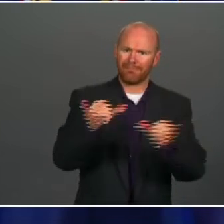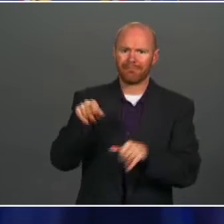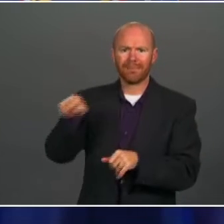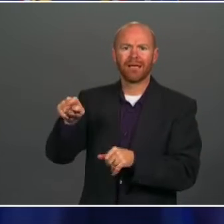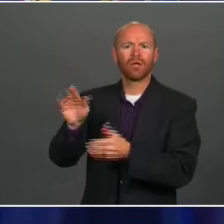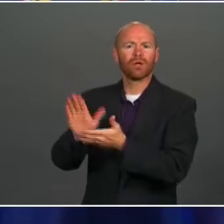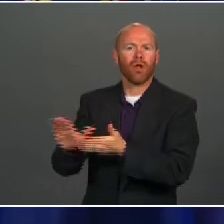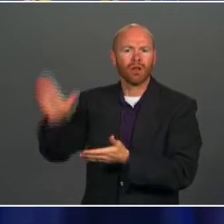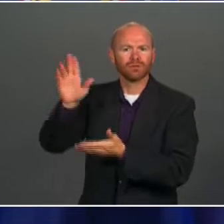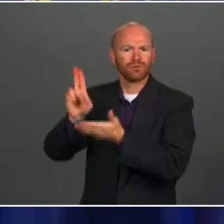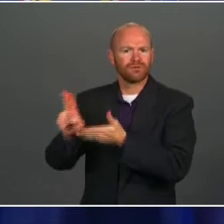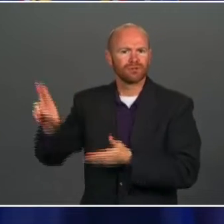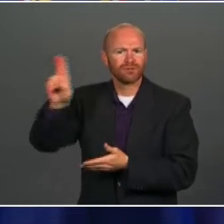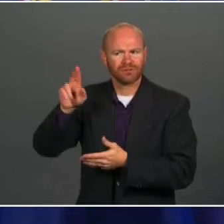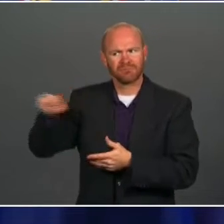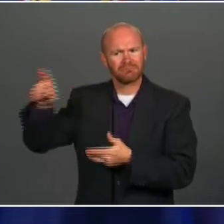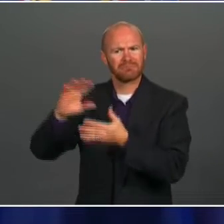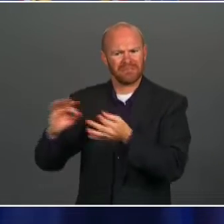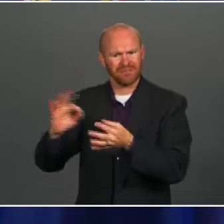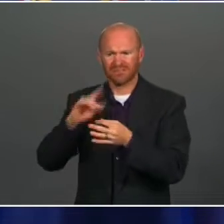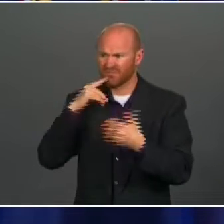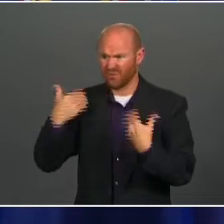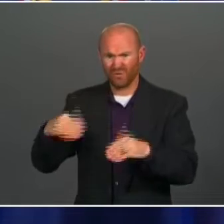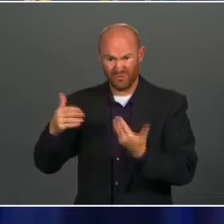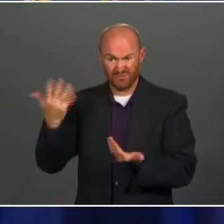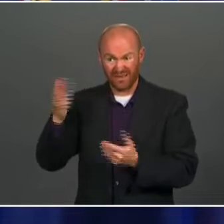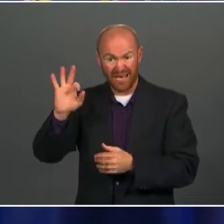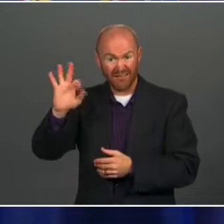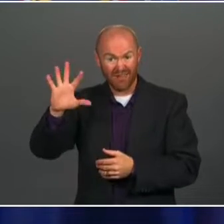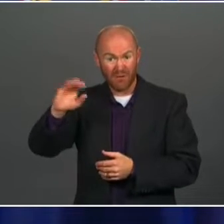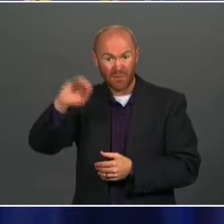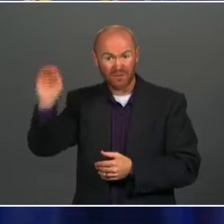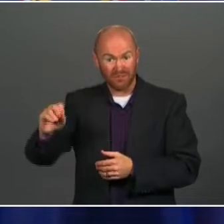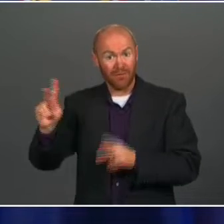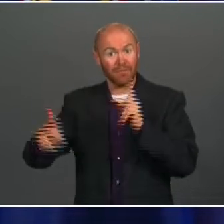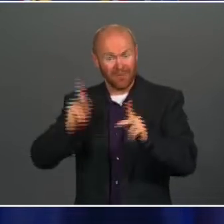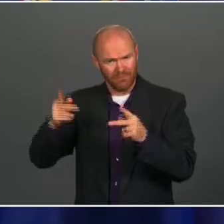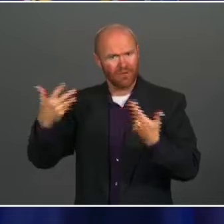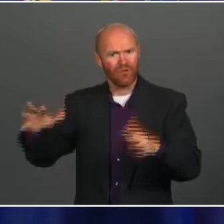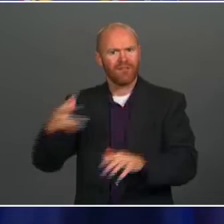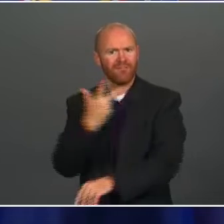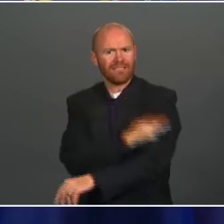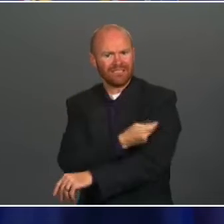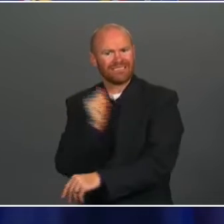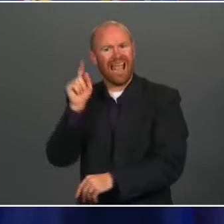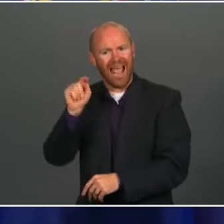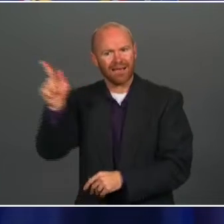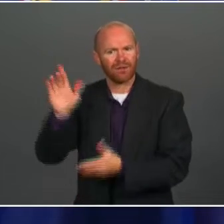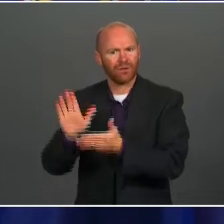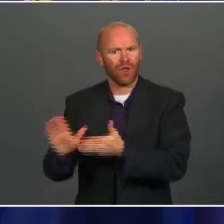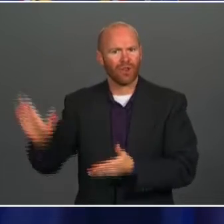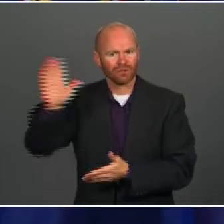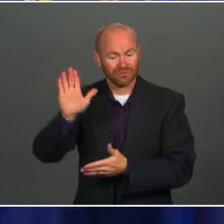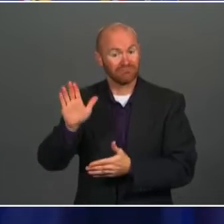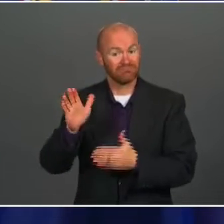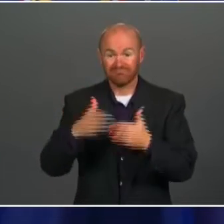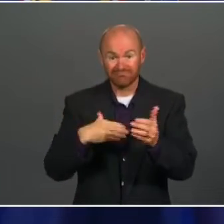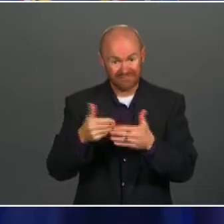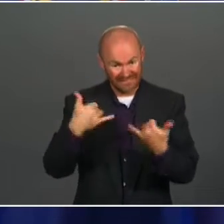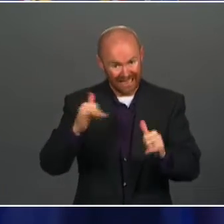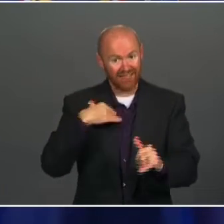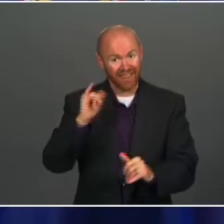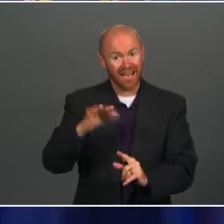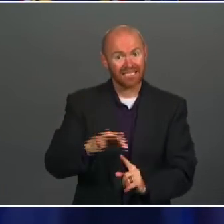where we've had reports in many areas, upwards of 95 percent of people getting vaccinated, even with the personal exemption. Those